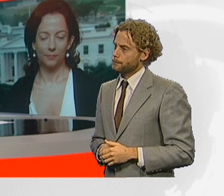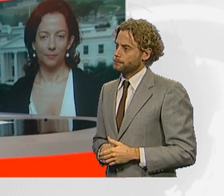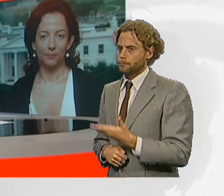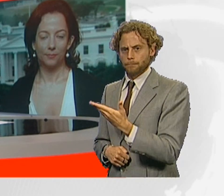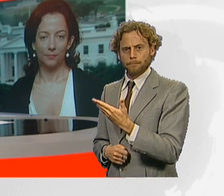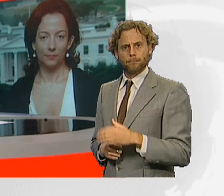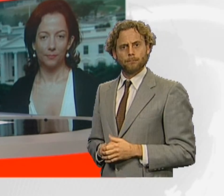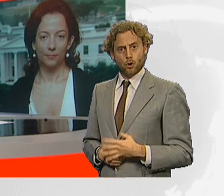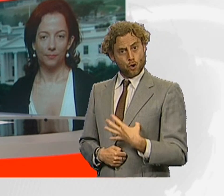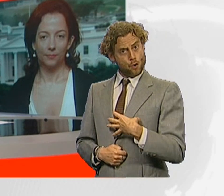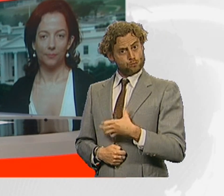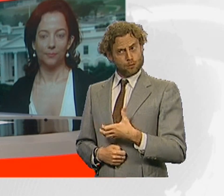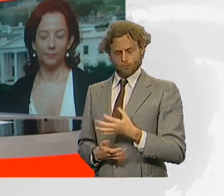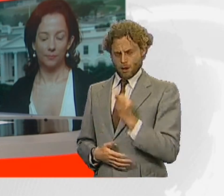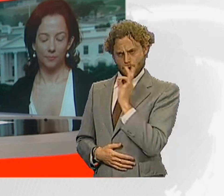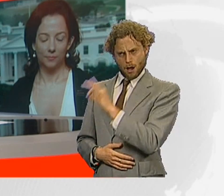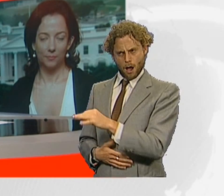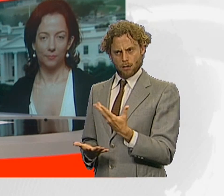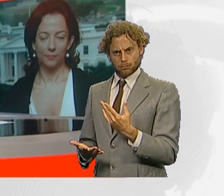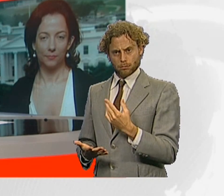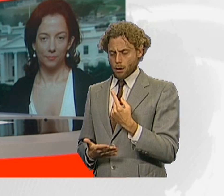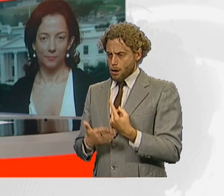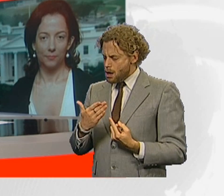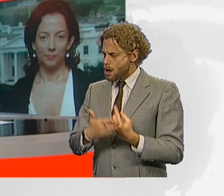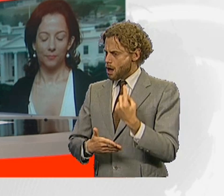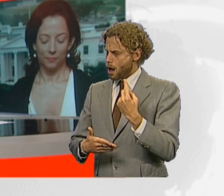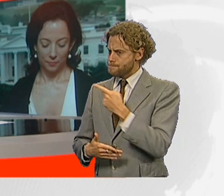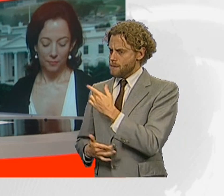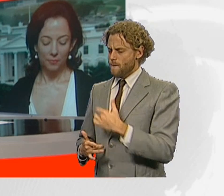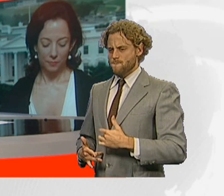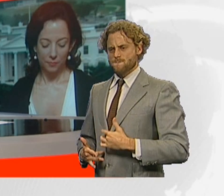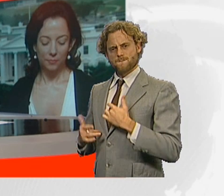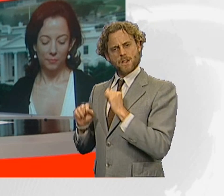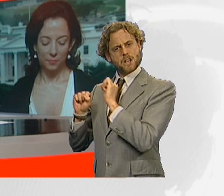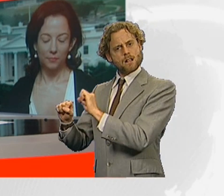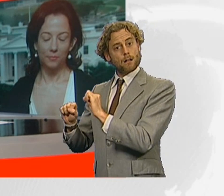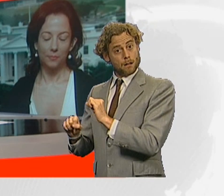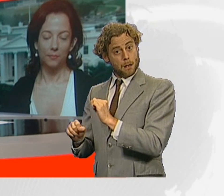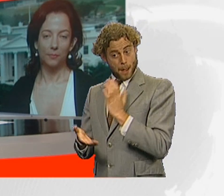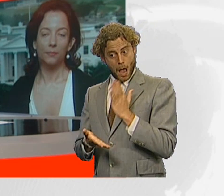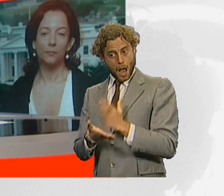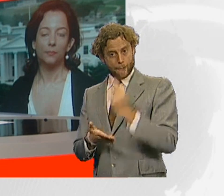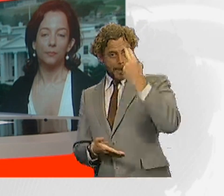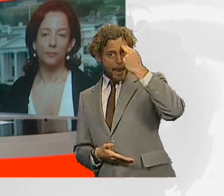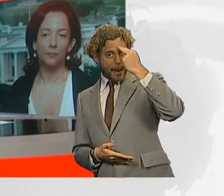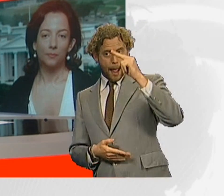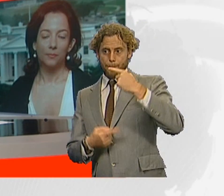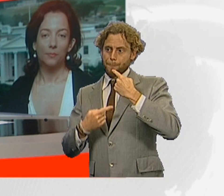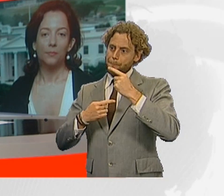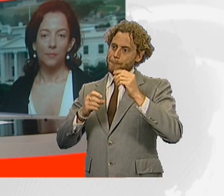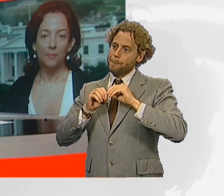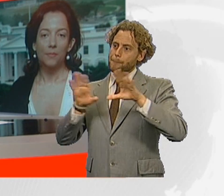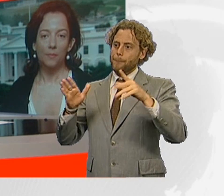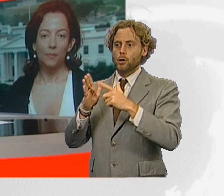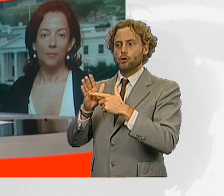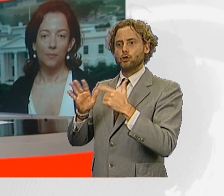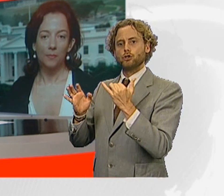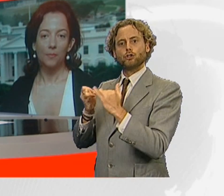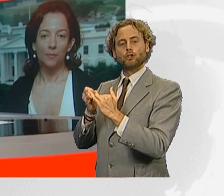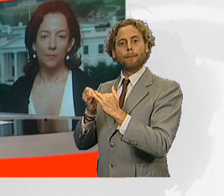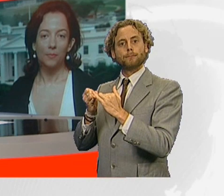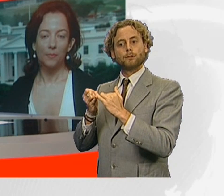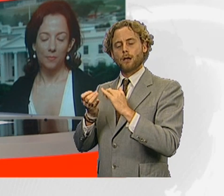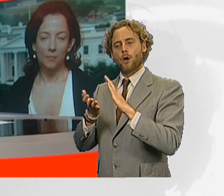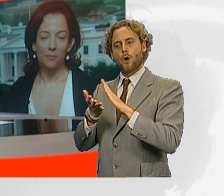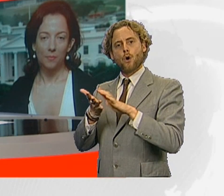Reaction from the president to these events, and, of course, that news just coming in now, confirmation of the gunman's name, James Holmes. Is there any more information